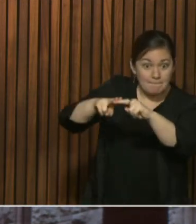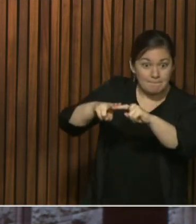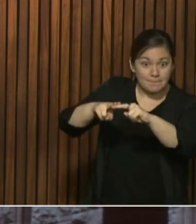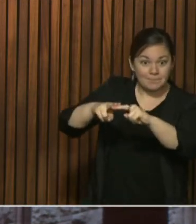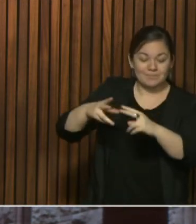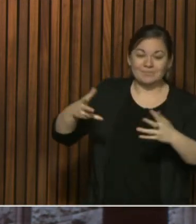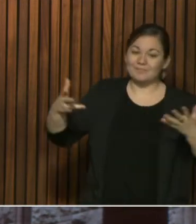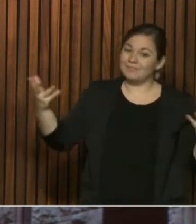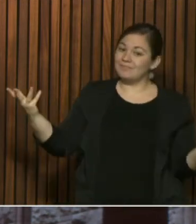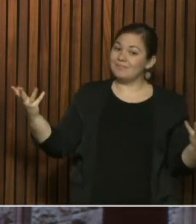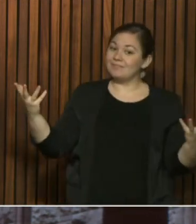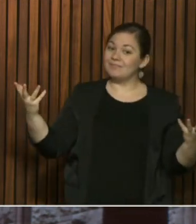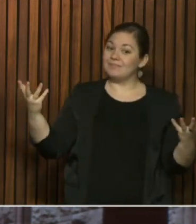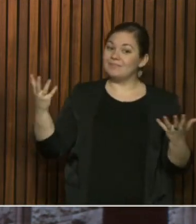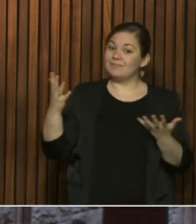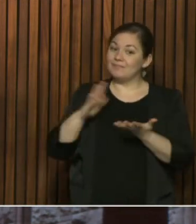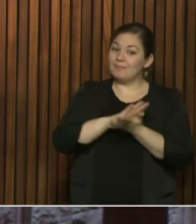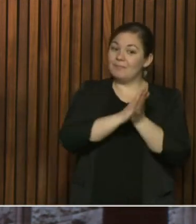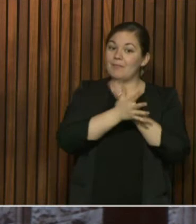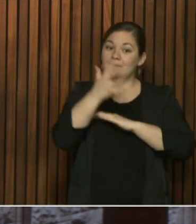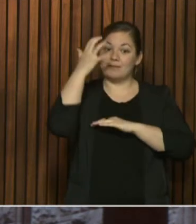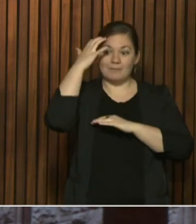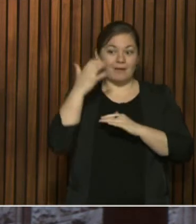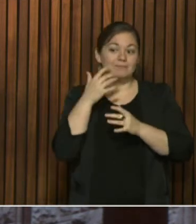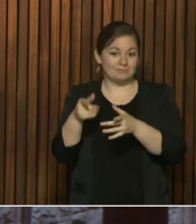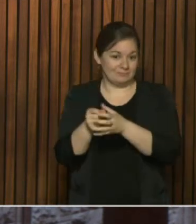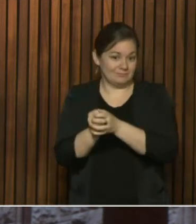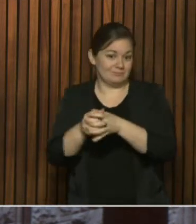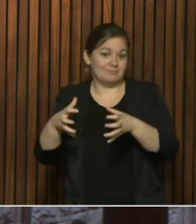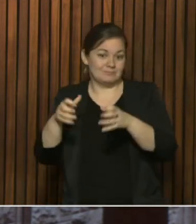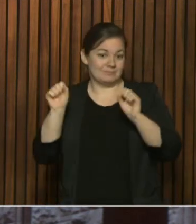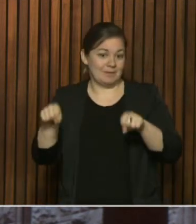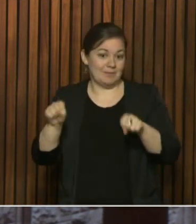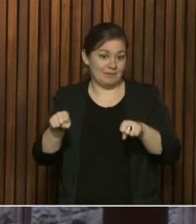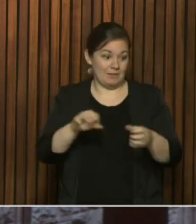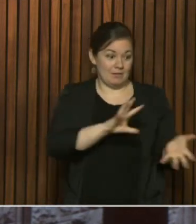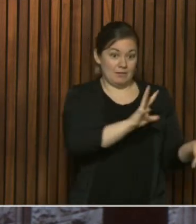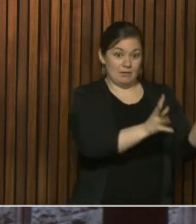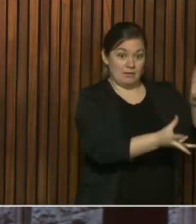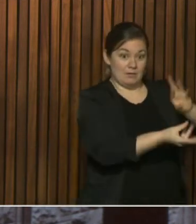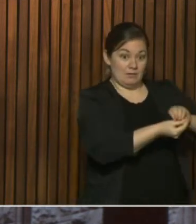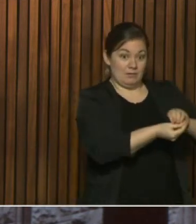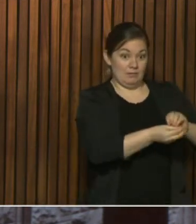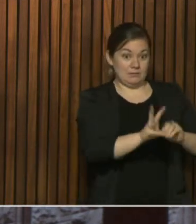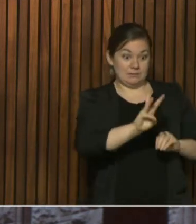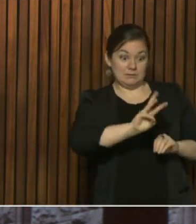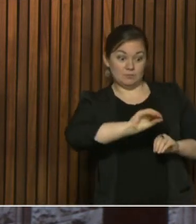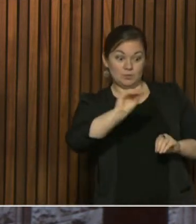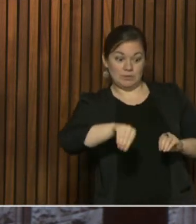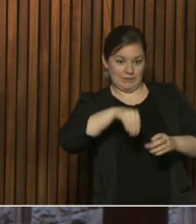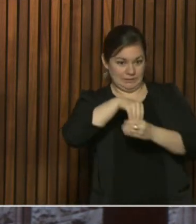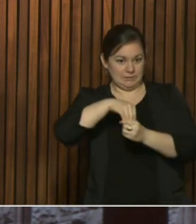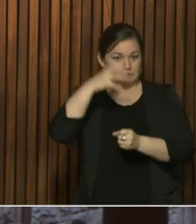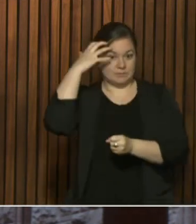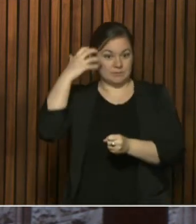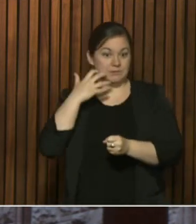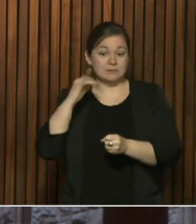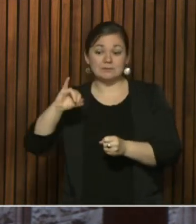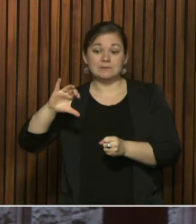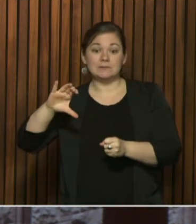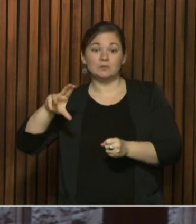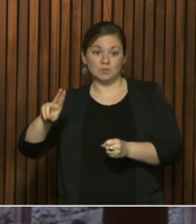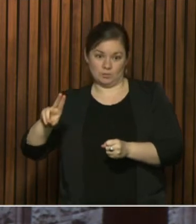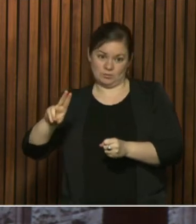hospitalization rate is at the 6% rate and then the ICU rate at the 2% 3% rate, then we'll see an appropriate